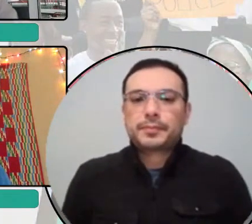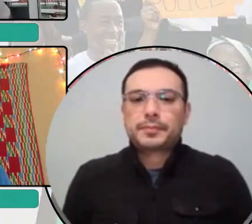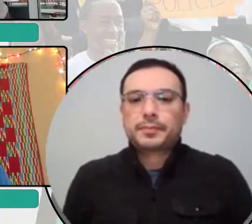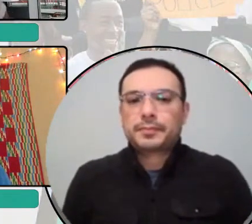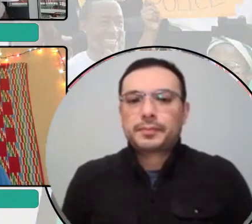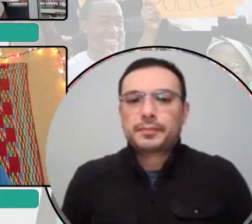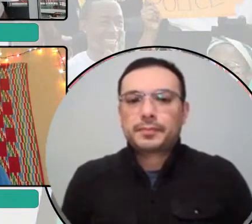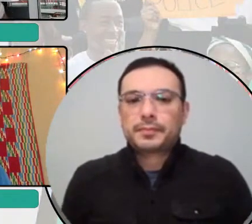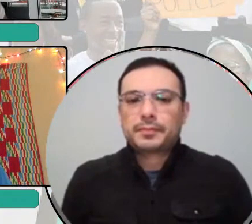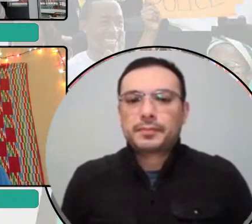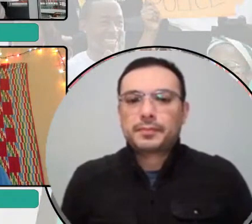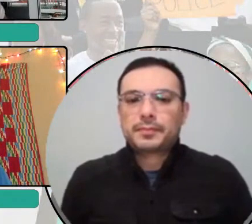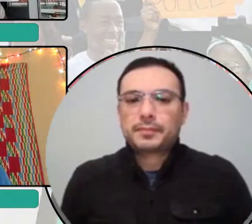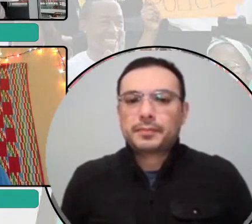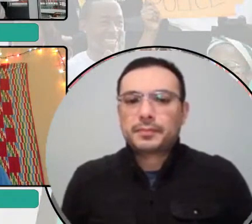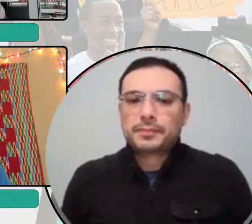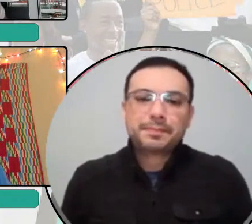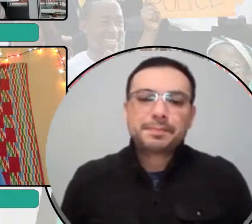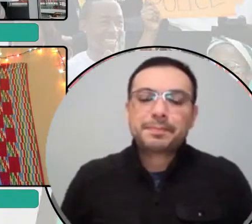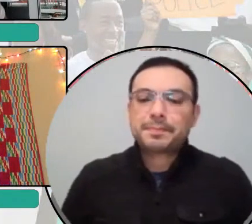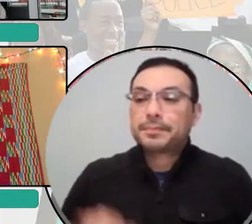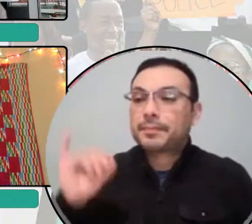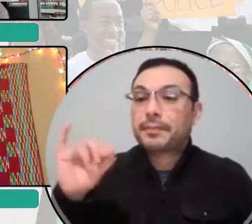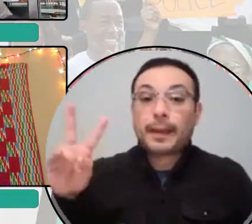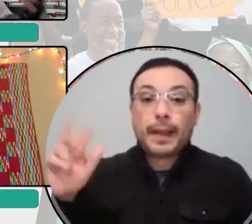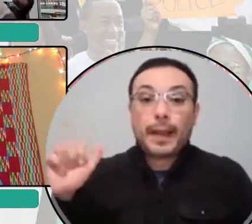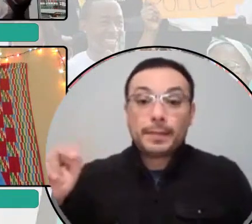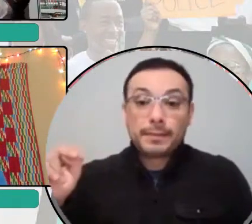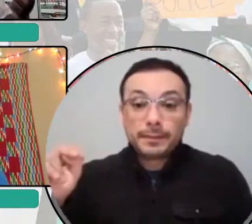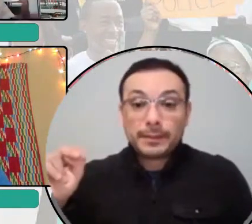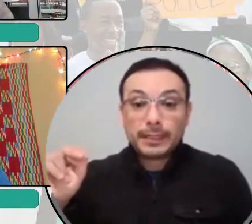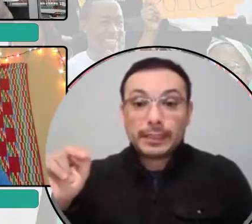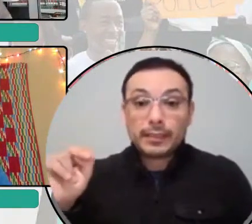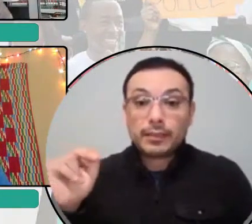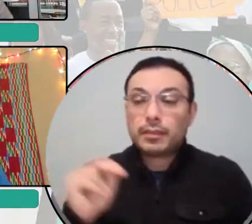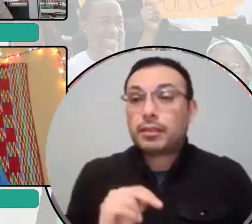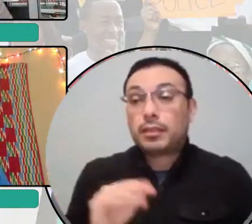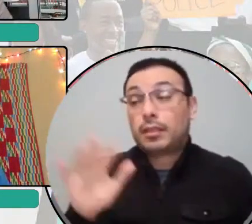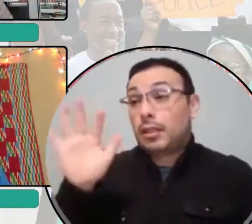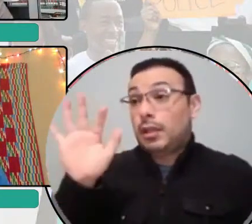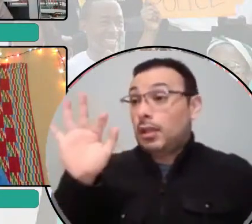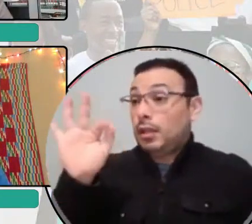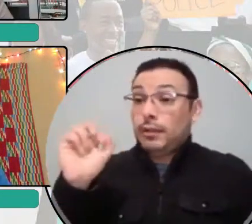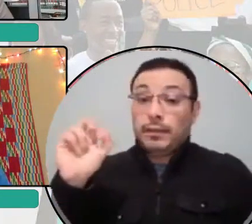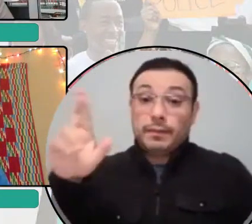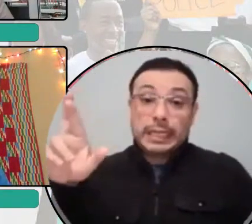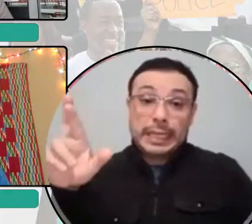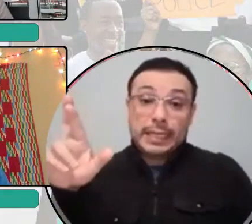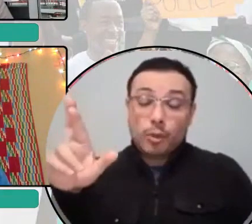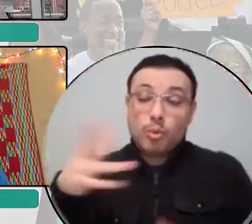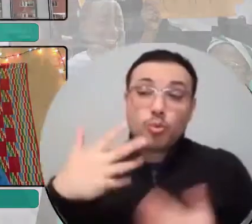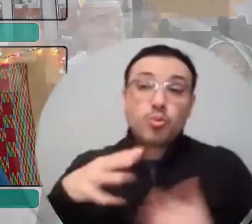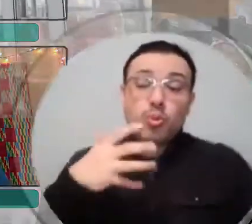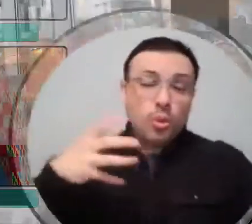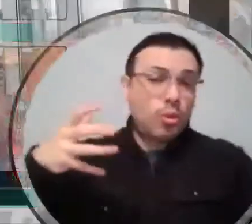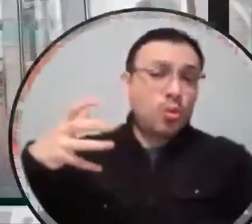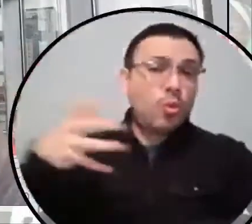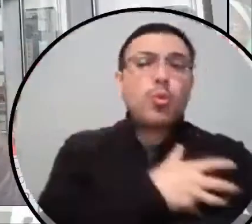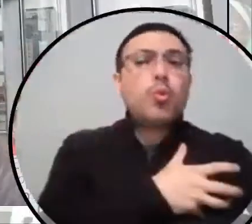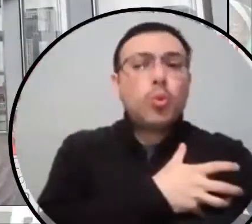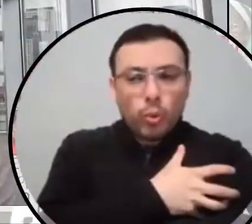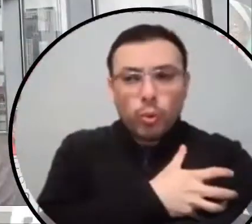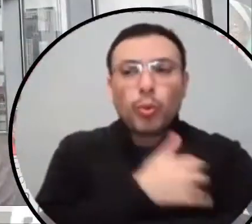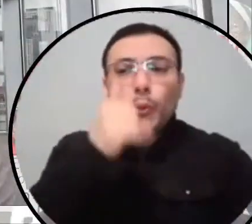Um, well, fears are very powerful tools, you know, I mean, uh, America has done an amazing job of